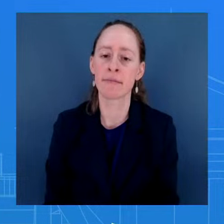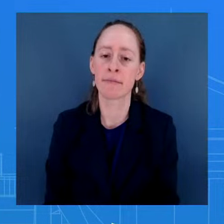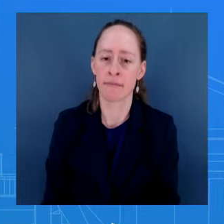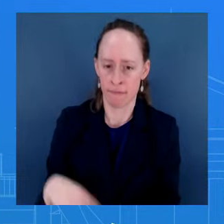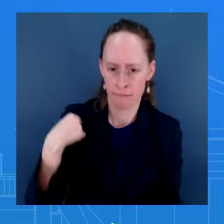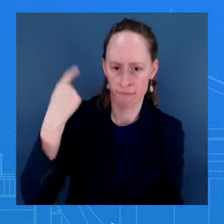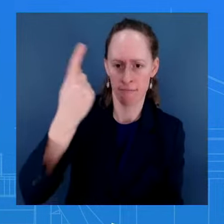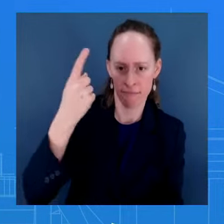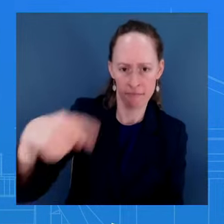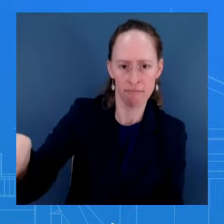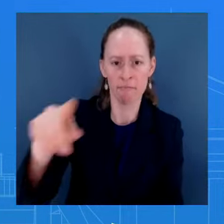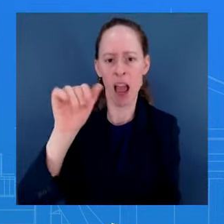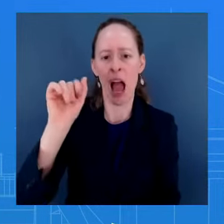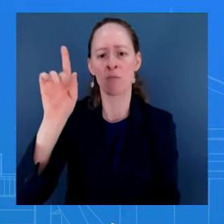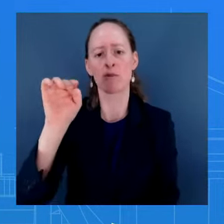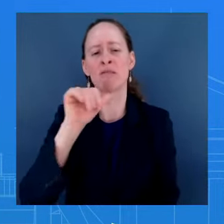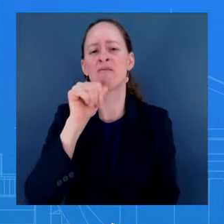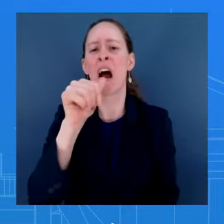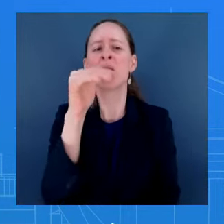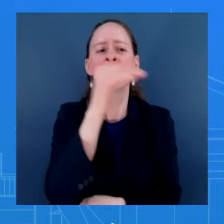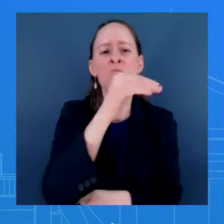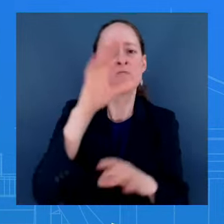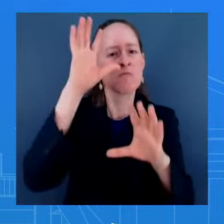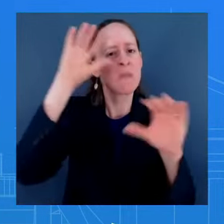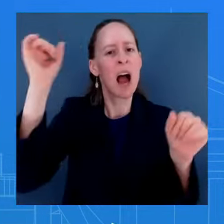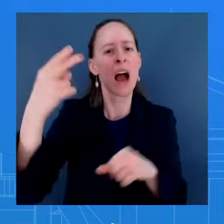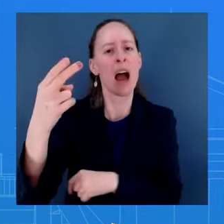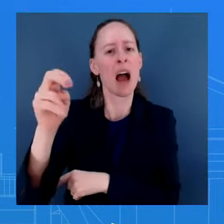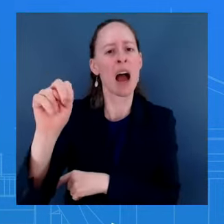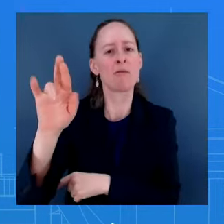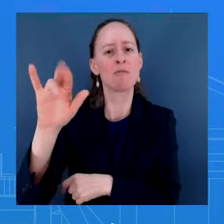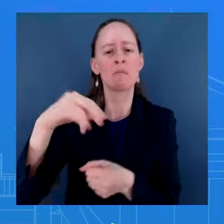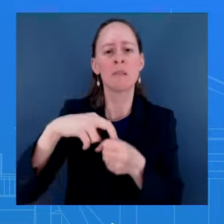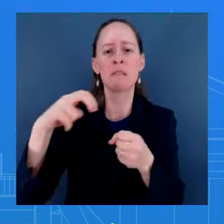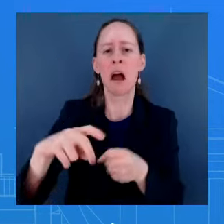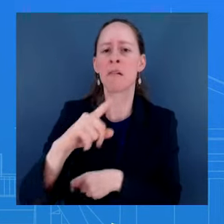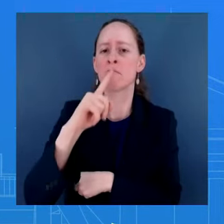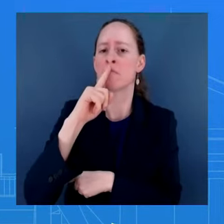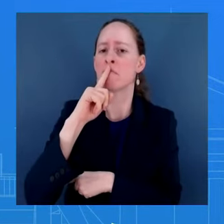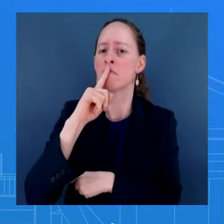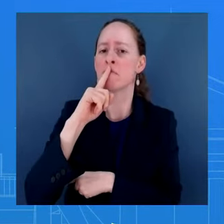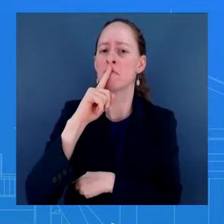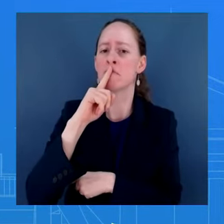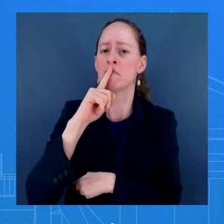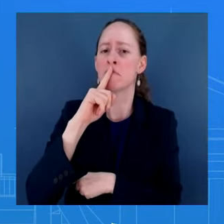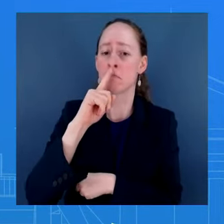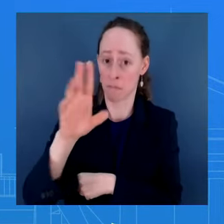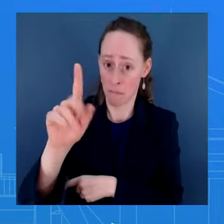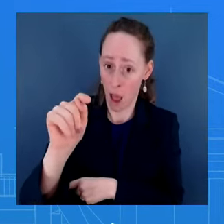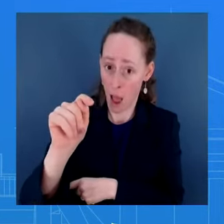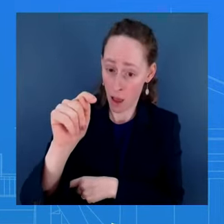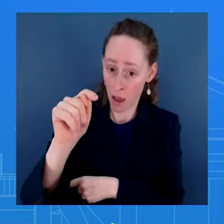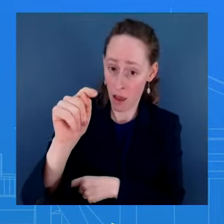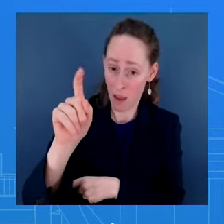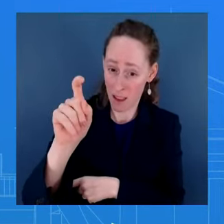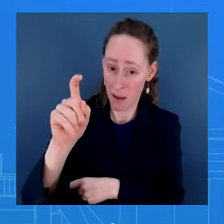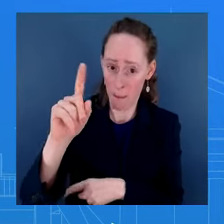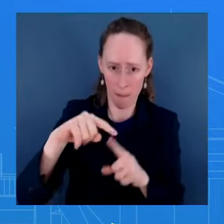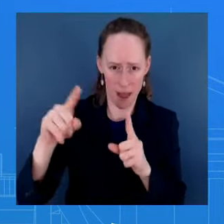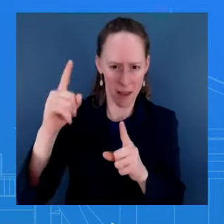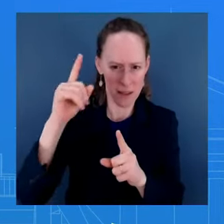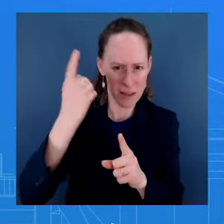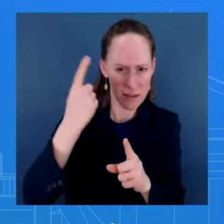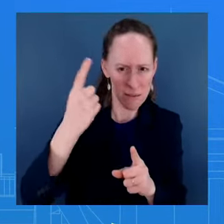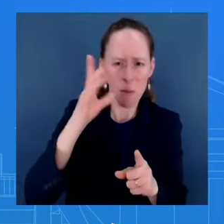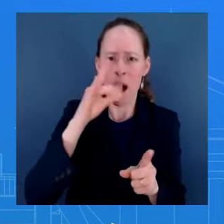the administration asked Henry to stand aside for a transitional government and an interim Prime Minister? What I can say is